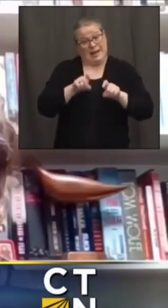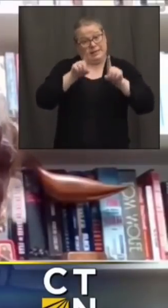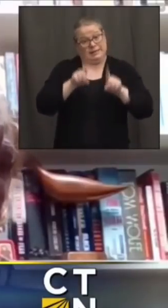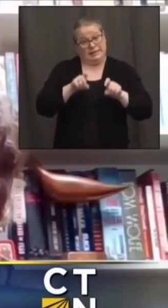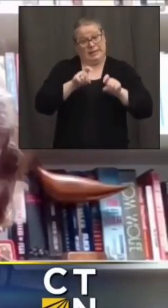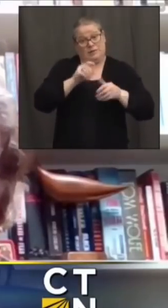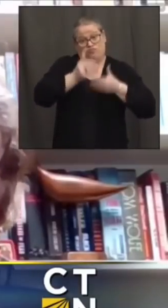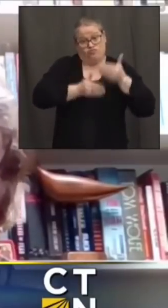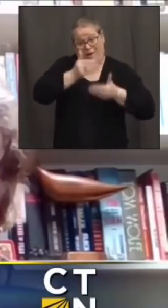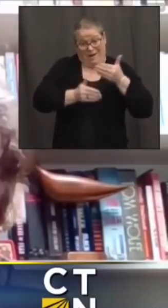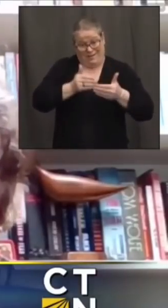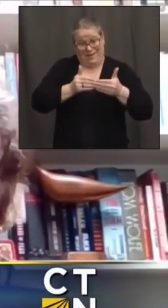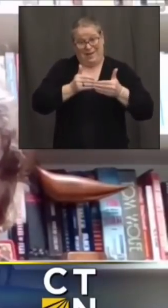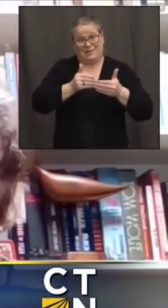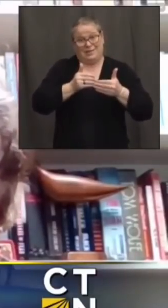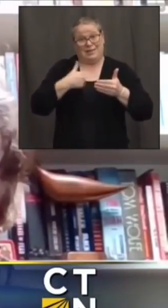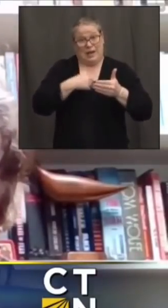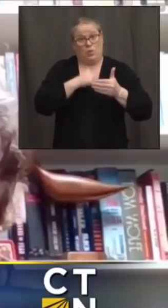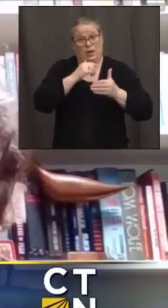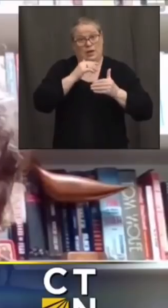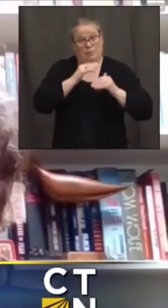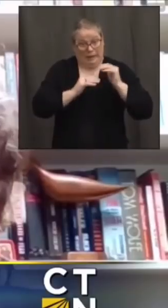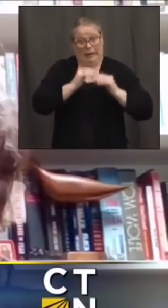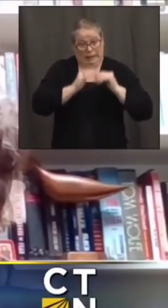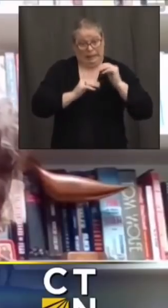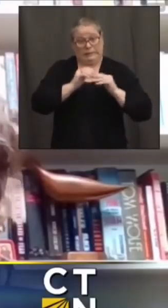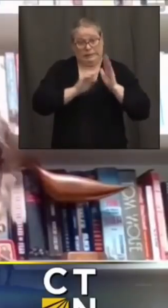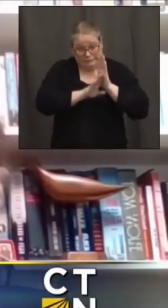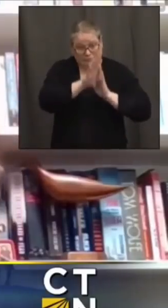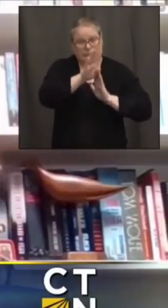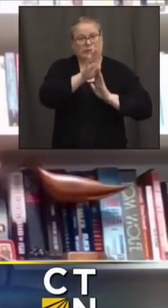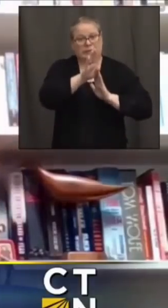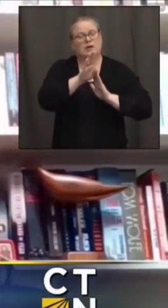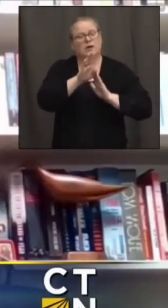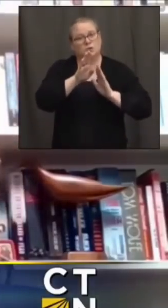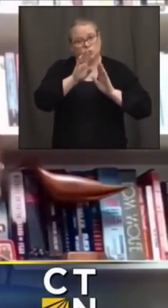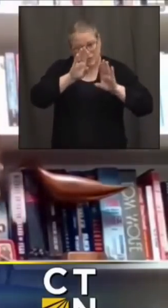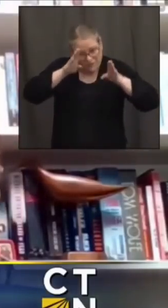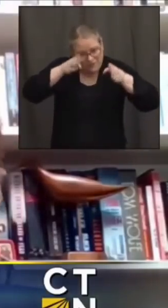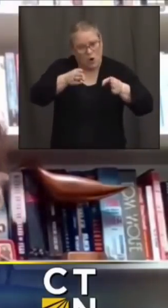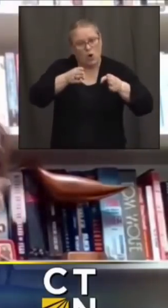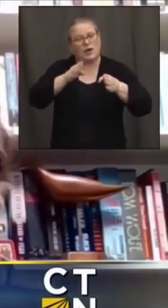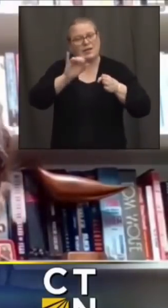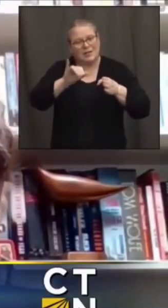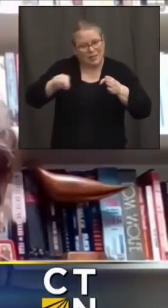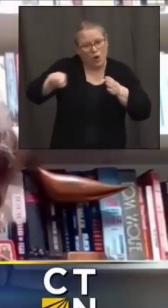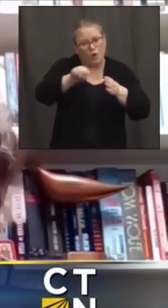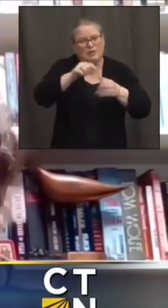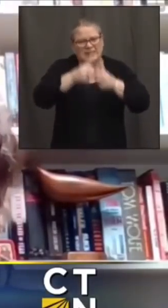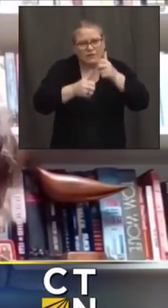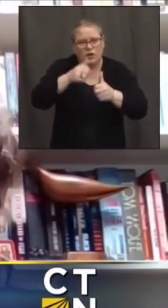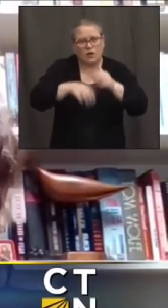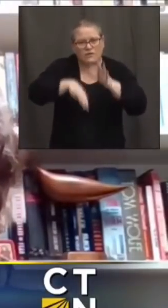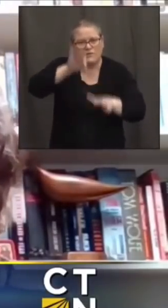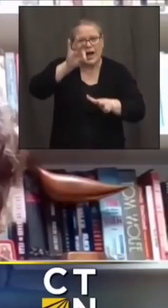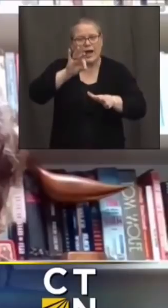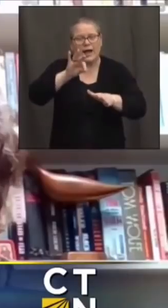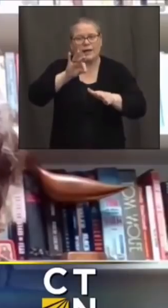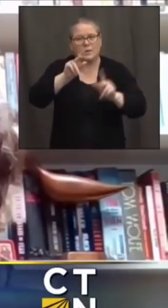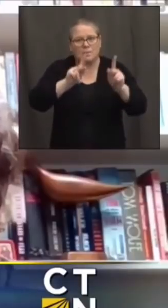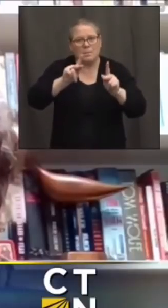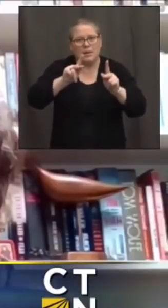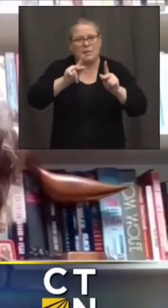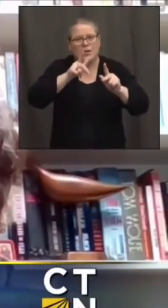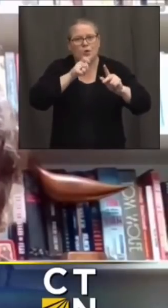really geared also at some of those most difficult to reach populations we're re kind of re-engineering some of that um uh testing